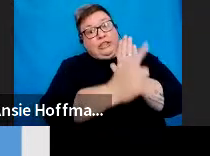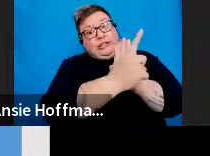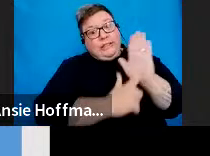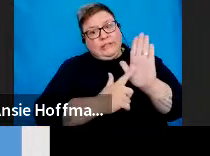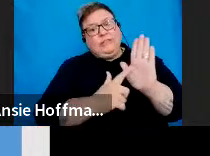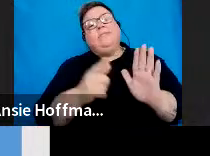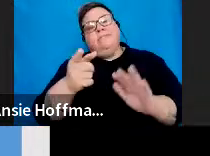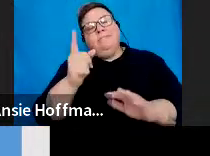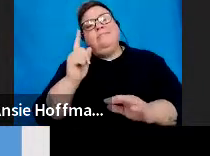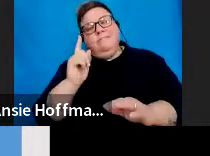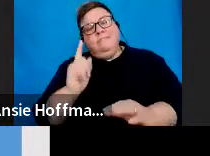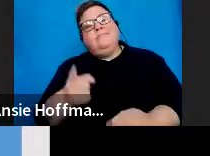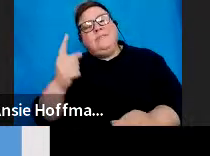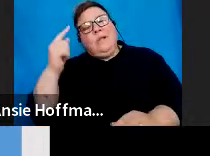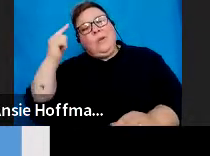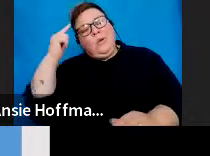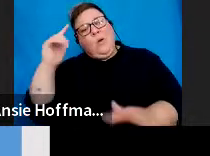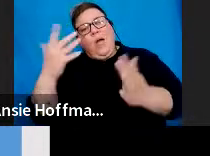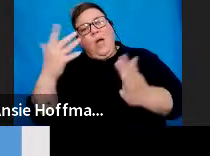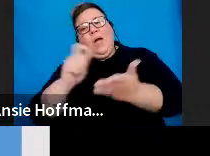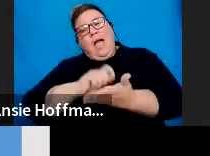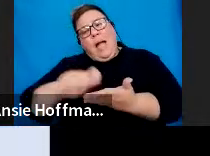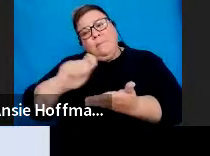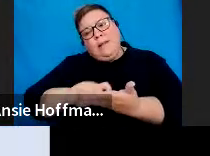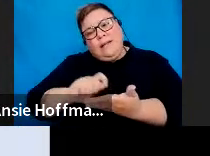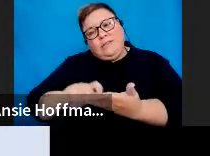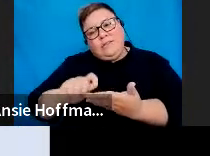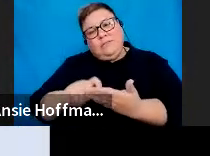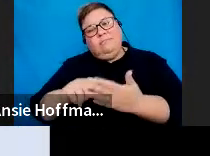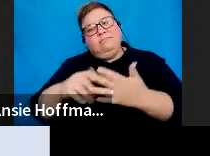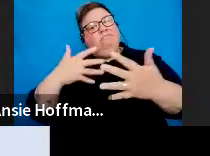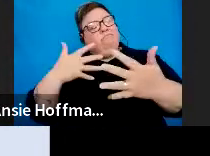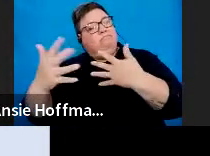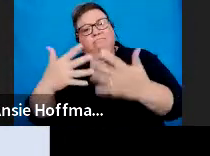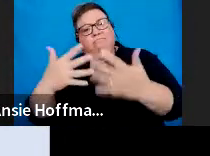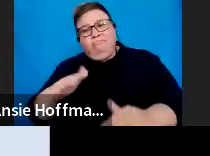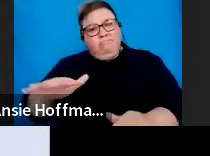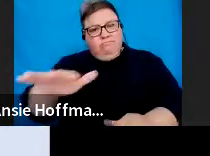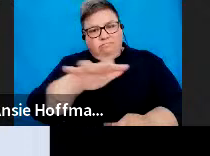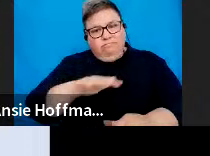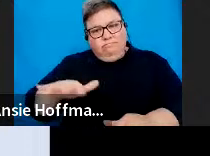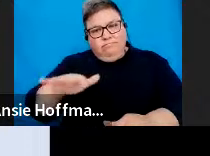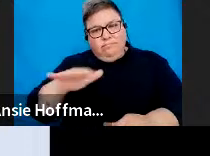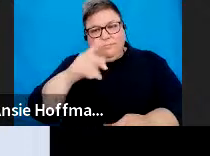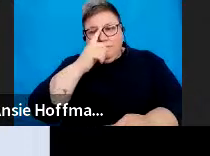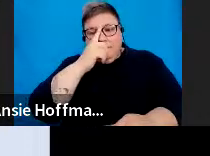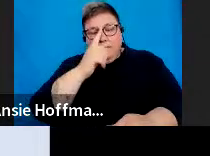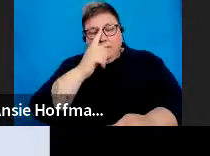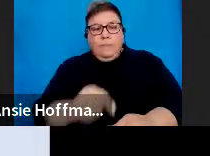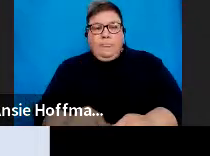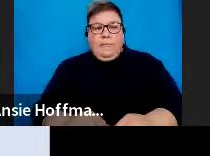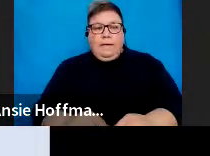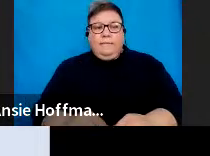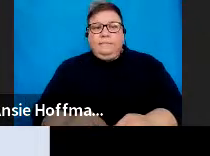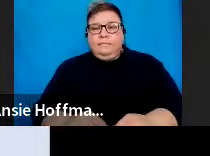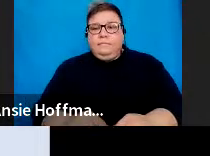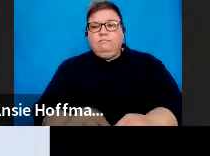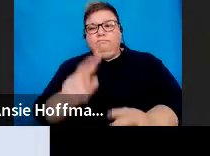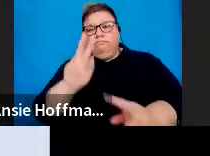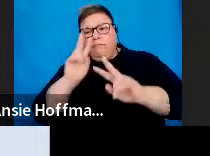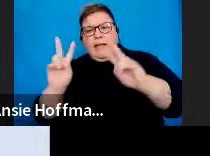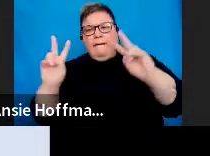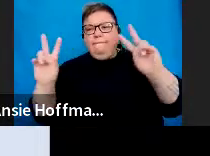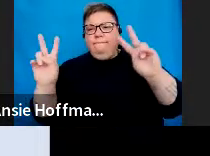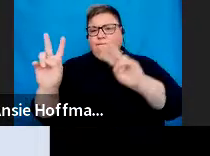doubt as to the meaning or application of any provision. So, what is our vision? So, to